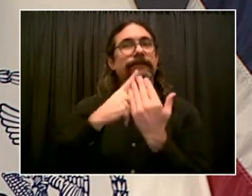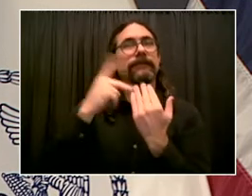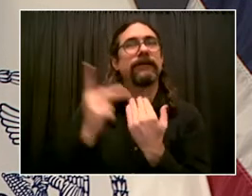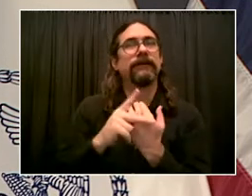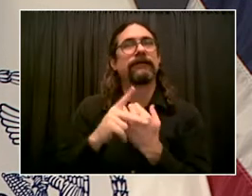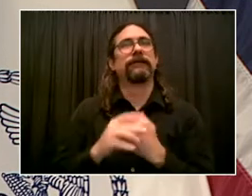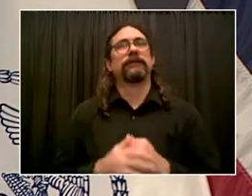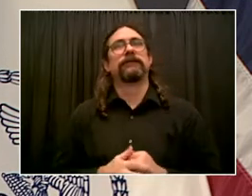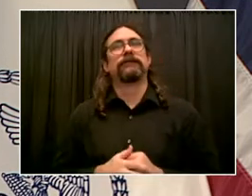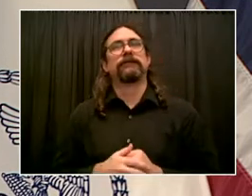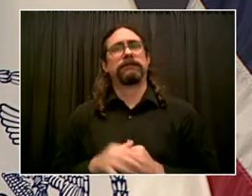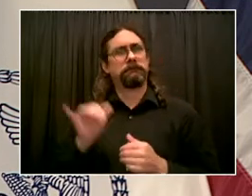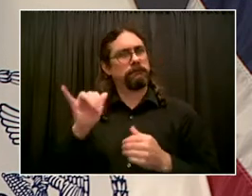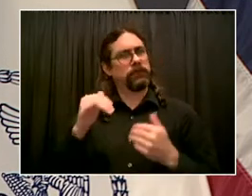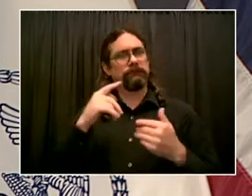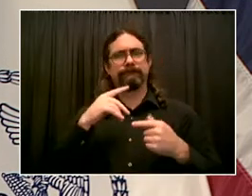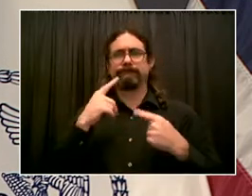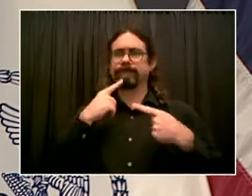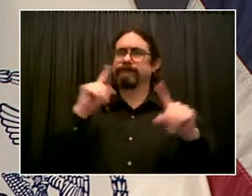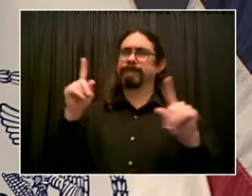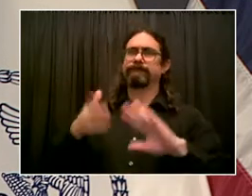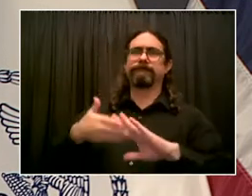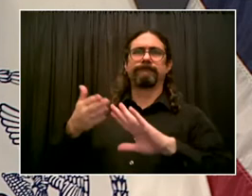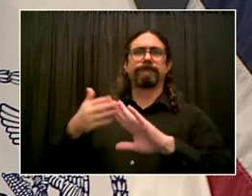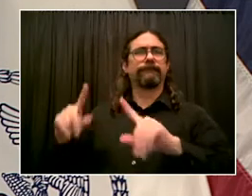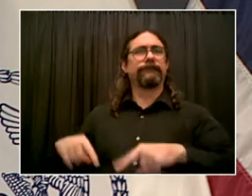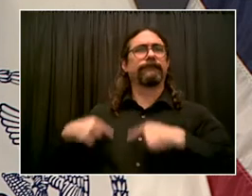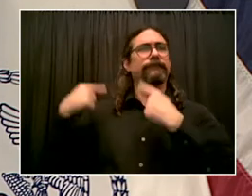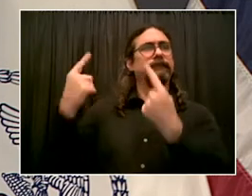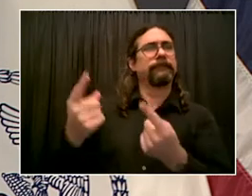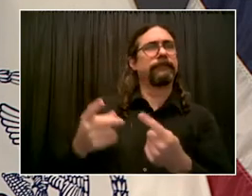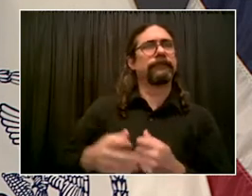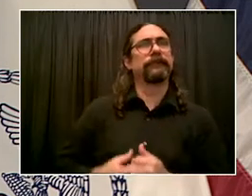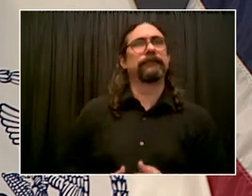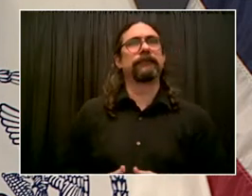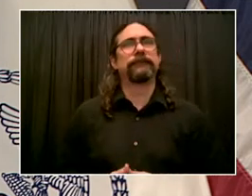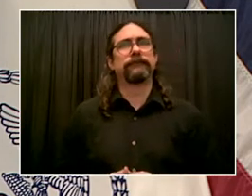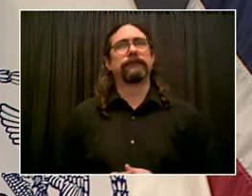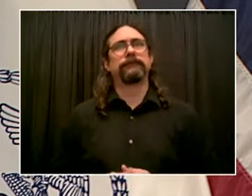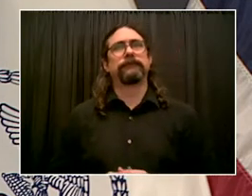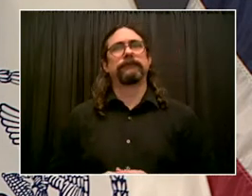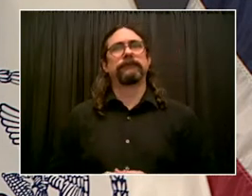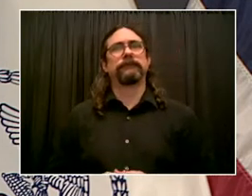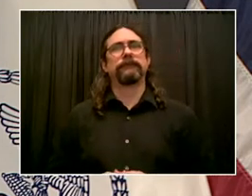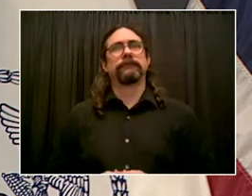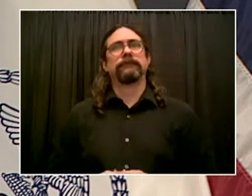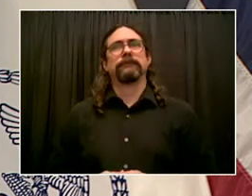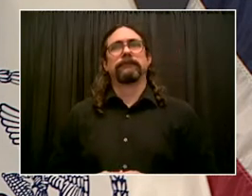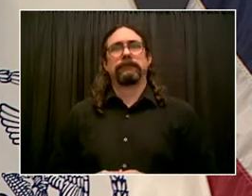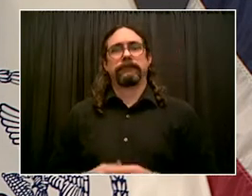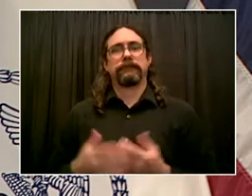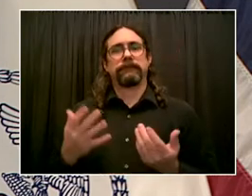promising and continues to grow is our vaccine bonus referral program. This is when we work with community-based organizations, small